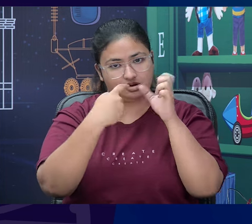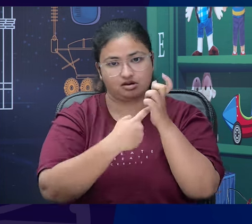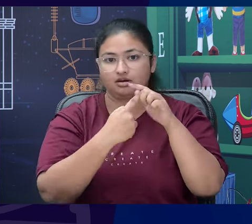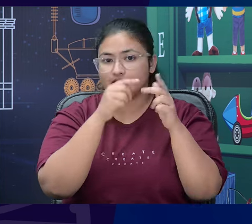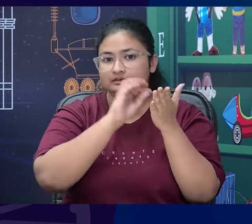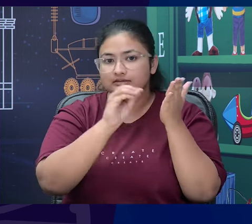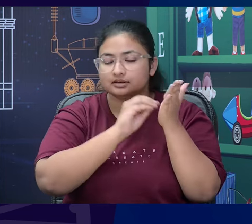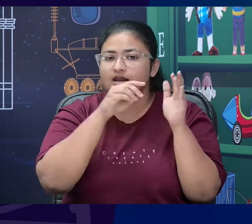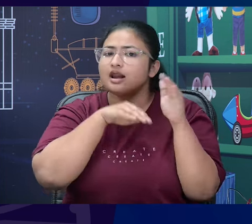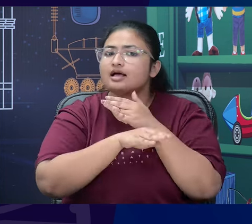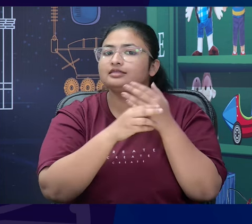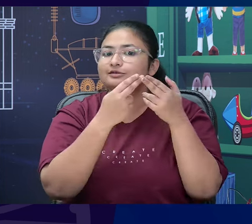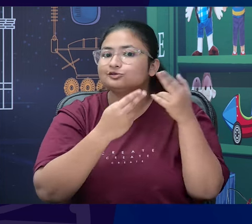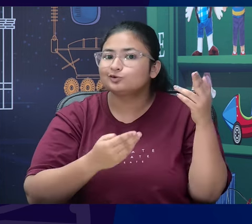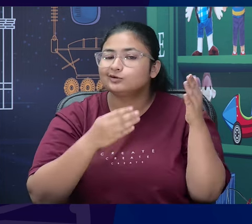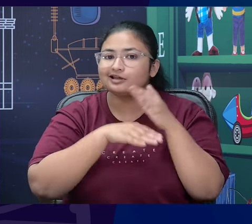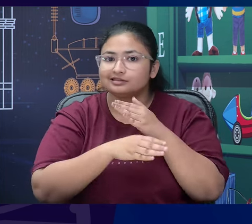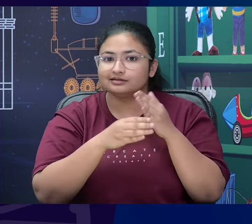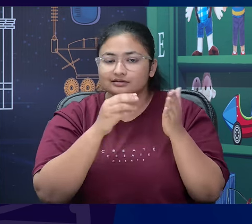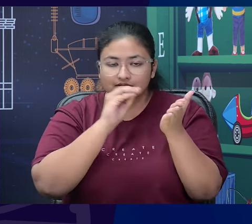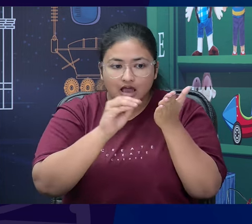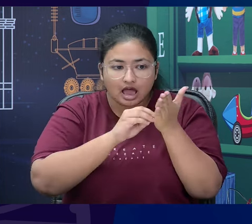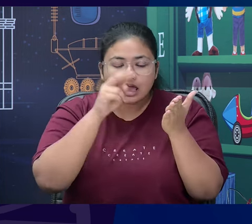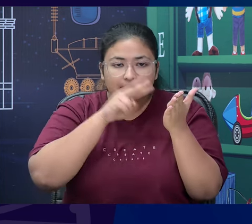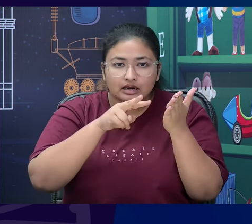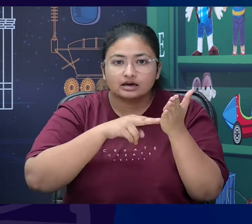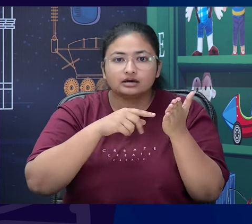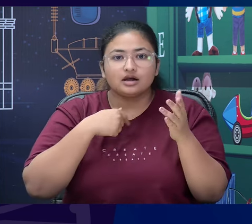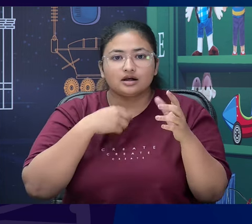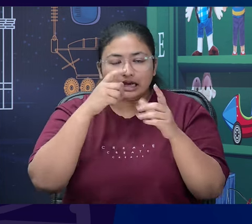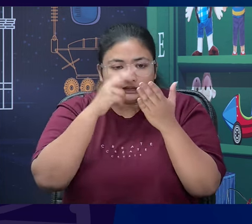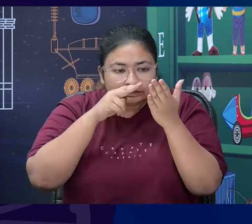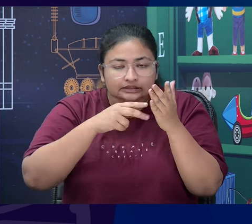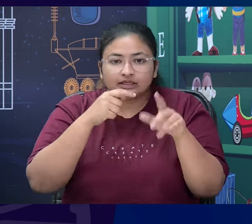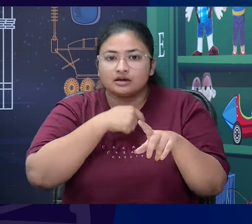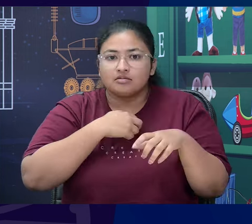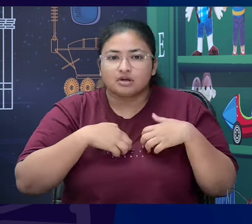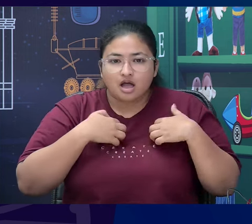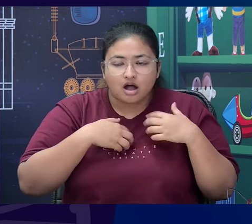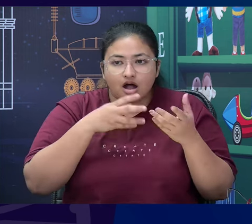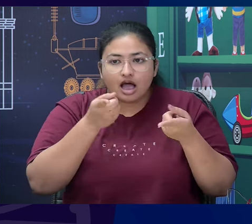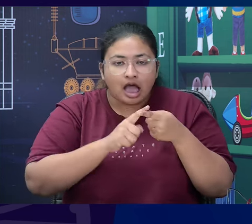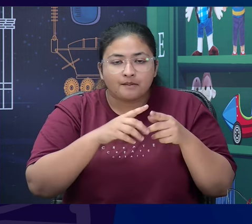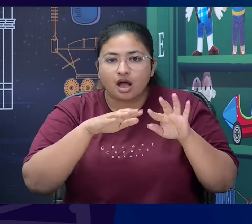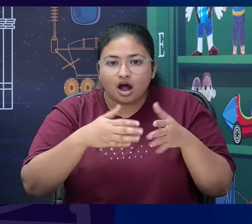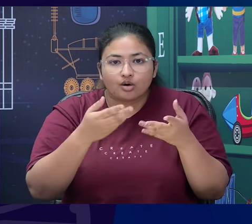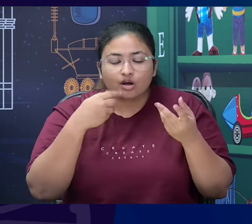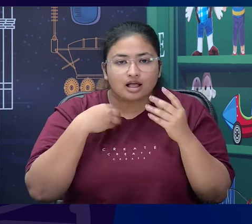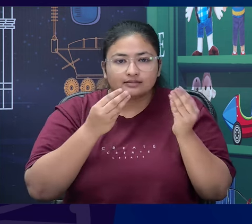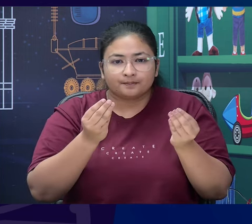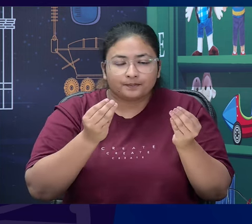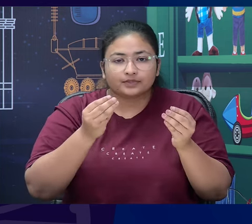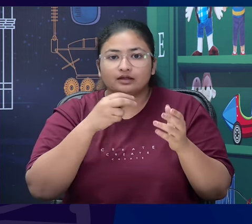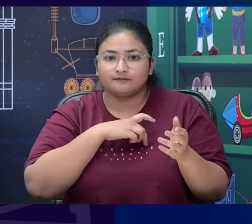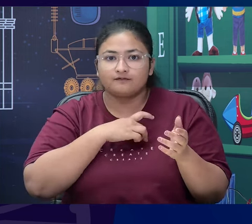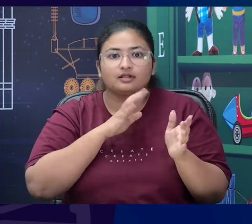exemplifies his skill in building tension, employing irony and giving a very satisfying